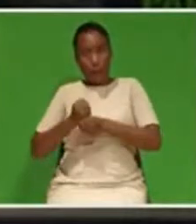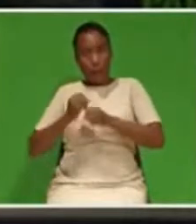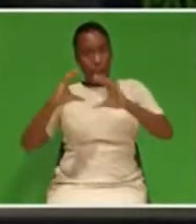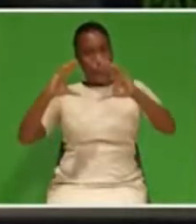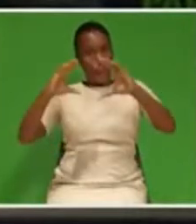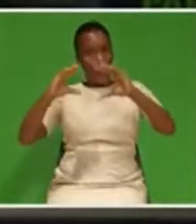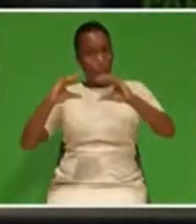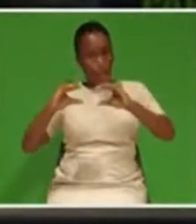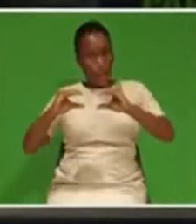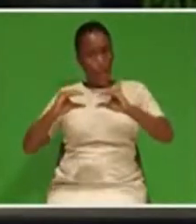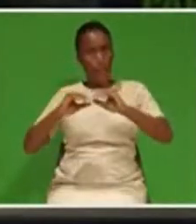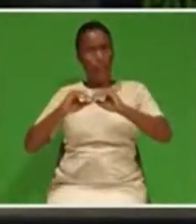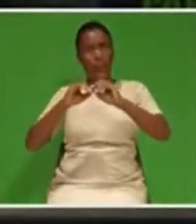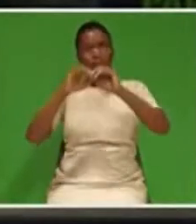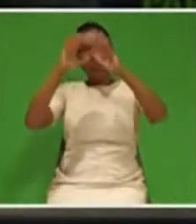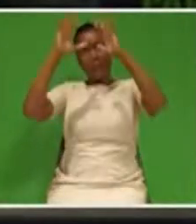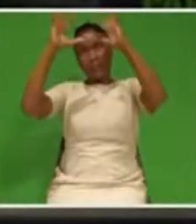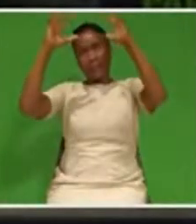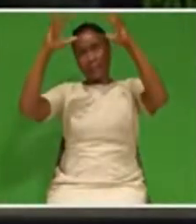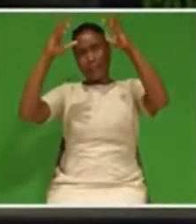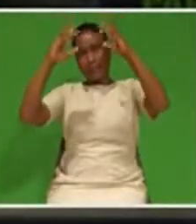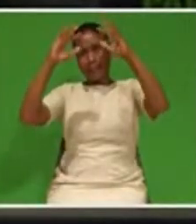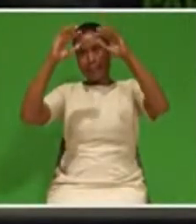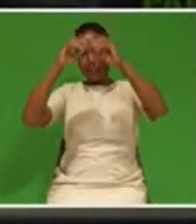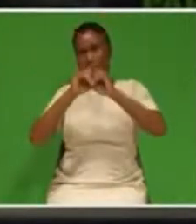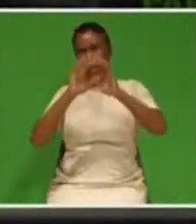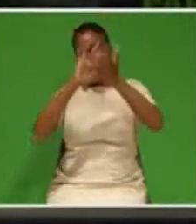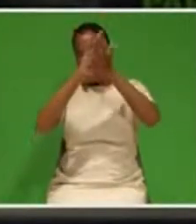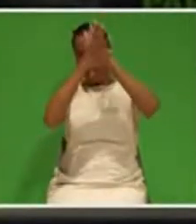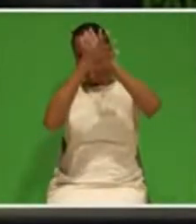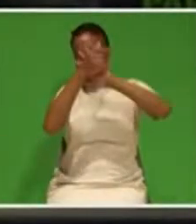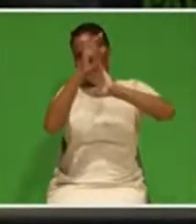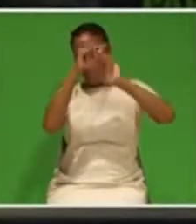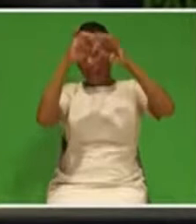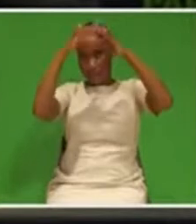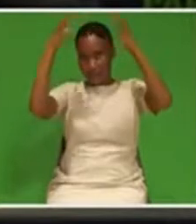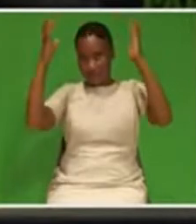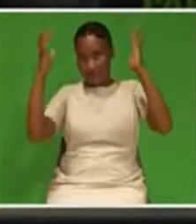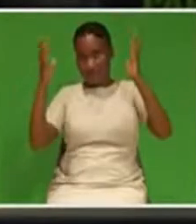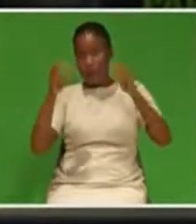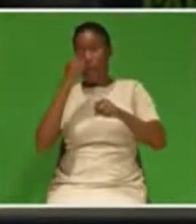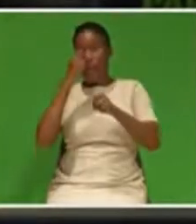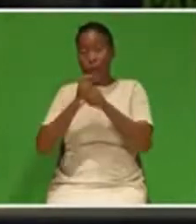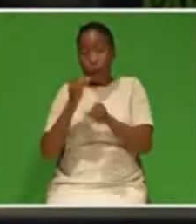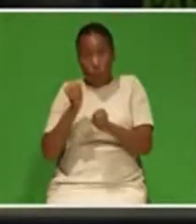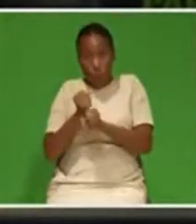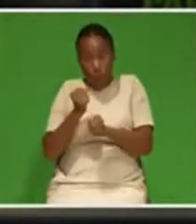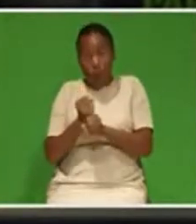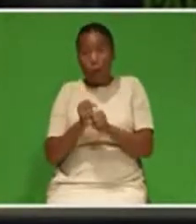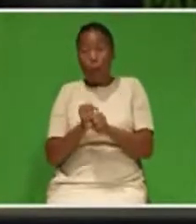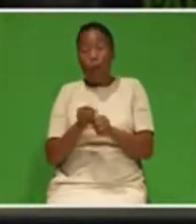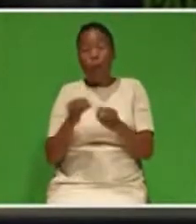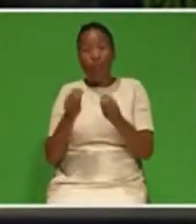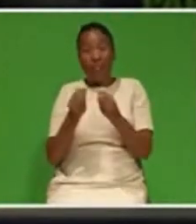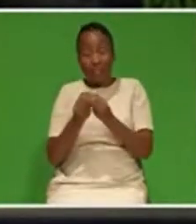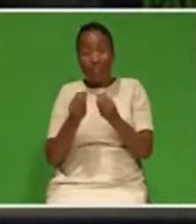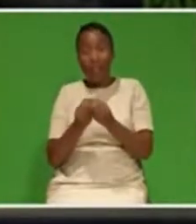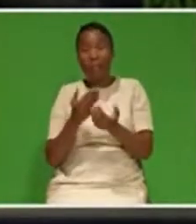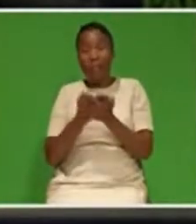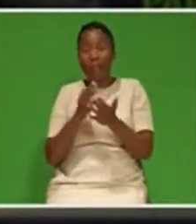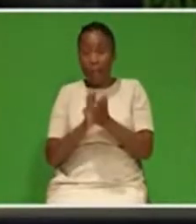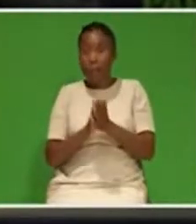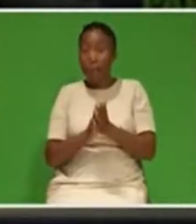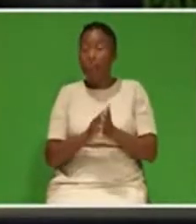we must undertake adaptation measures to counter the effects of climate change and design our cities,